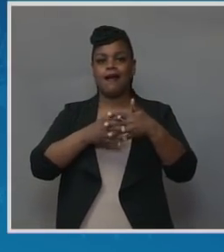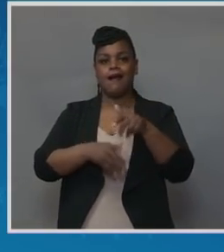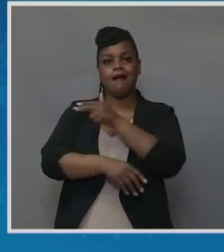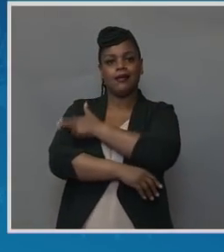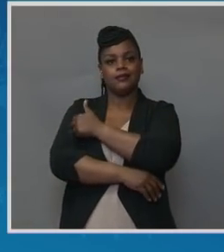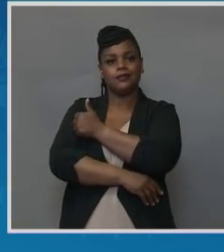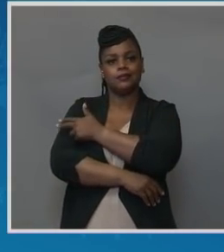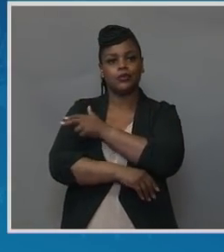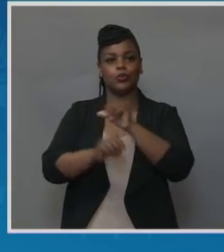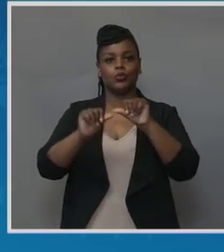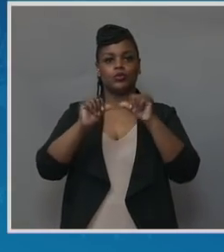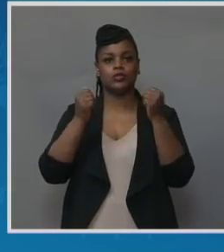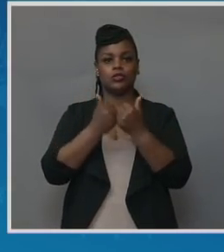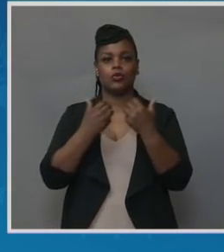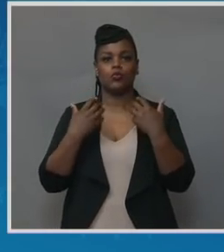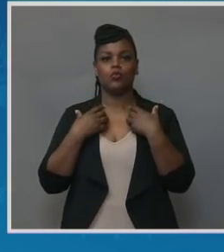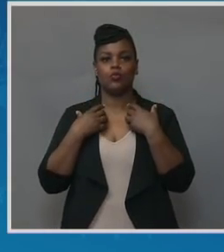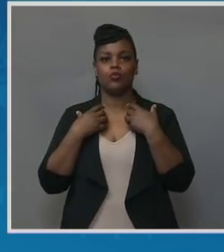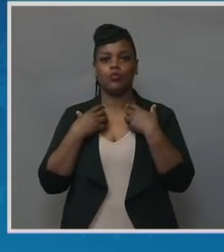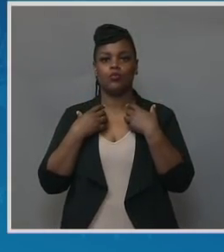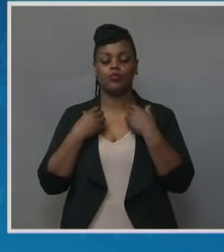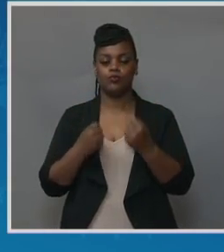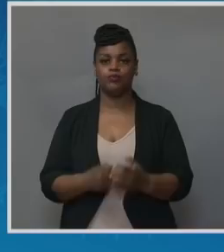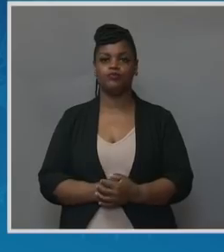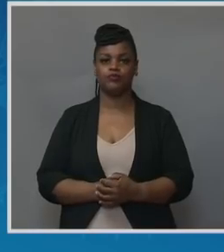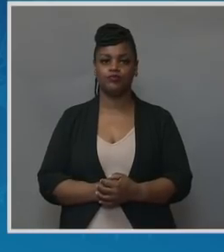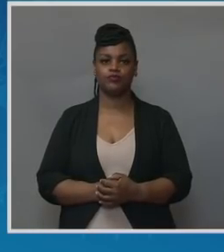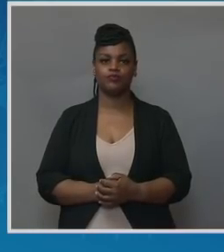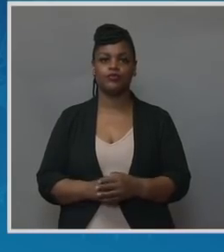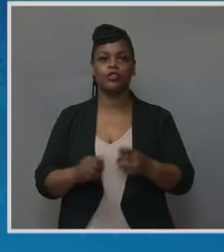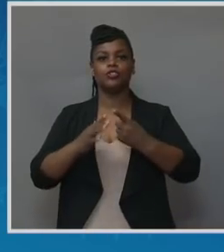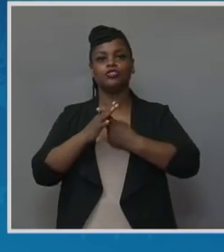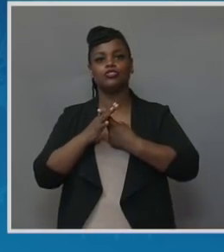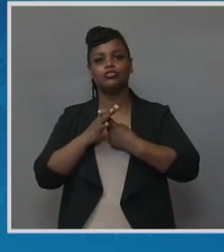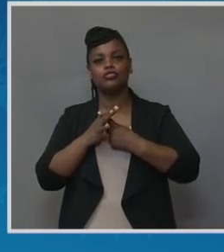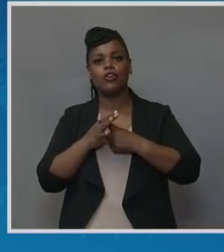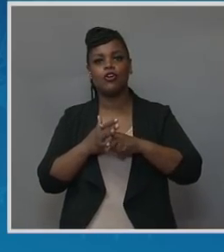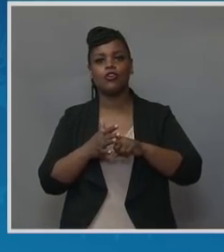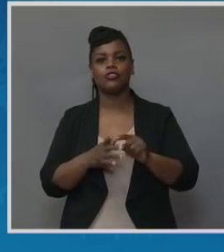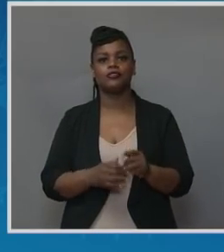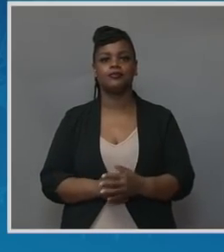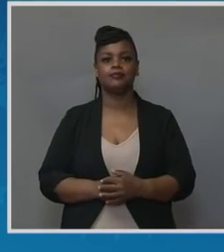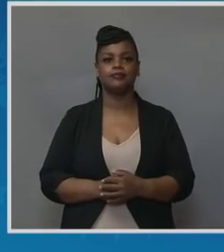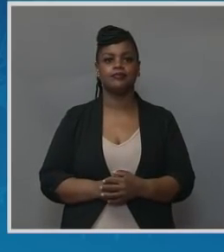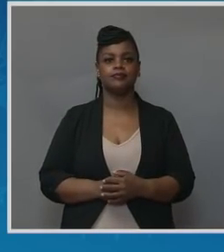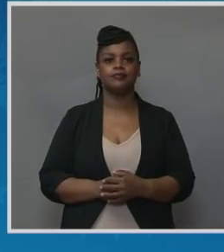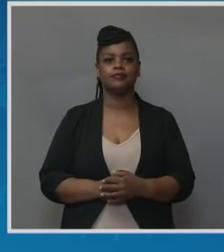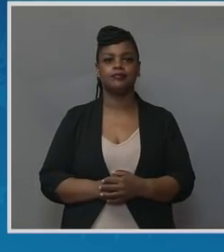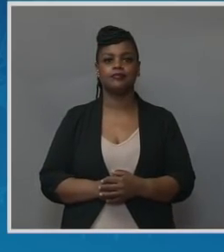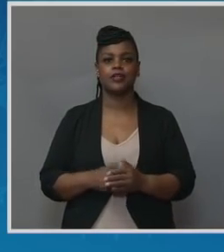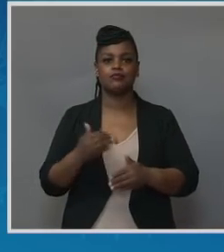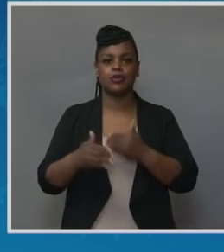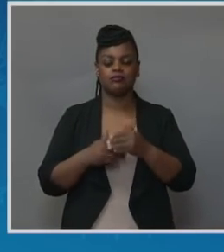She also, along with myself, started the non-profit in Tobago for students, EARC, that you just mentioned.